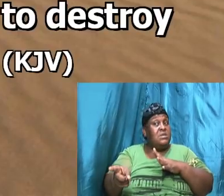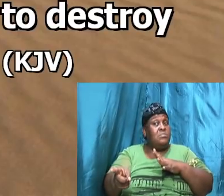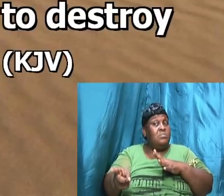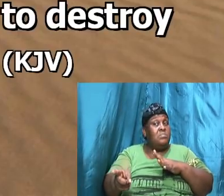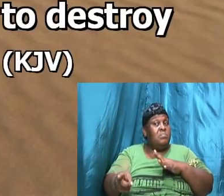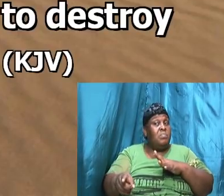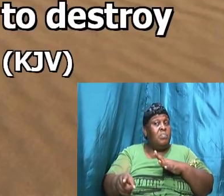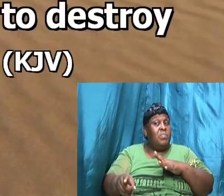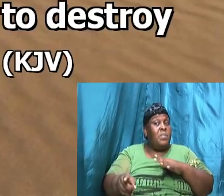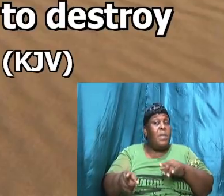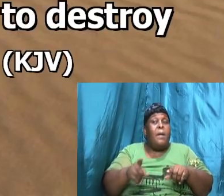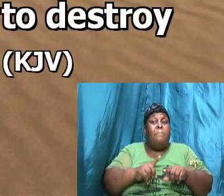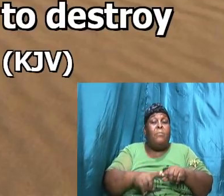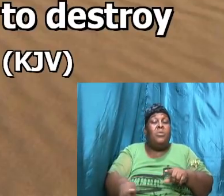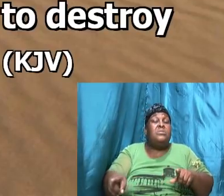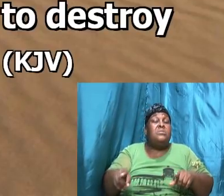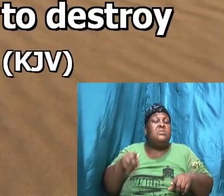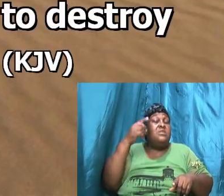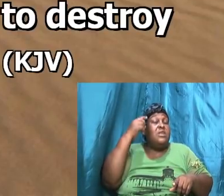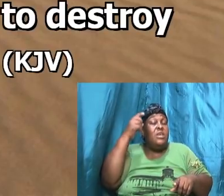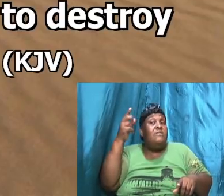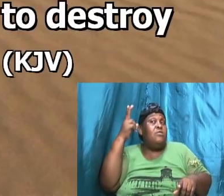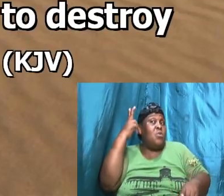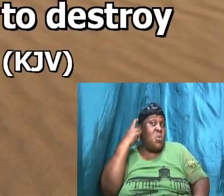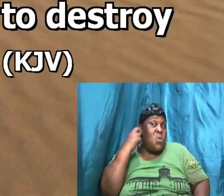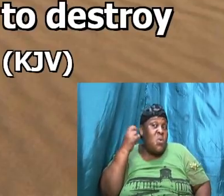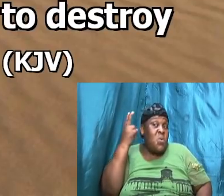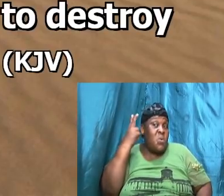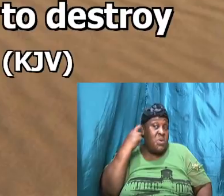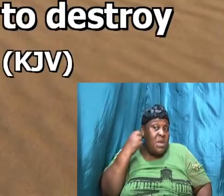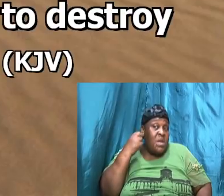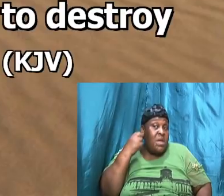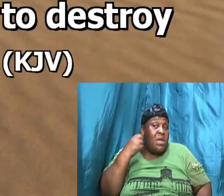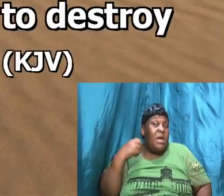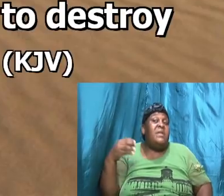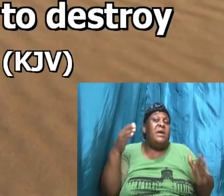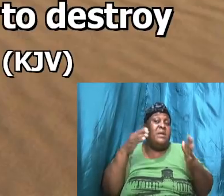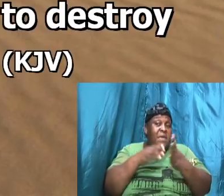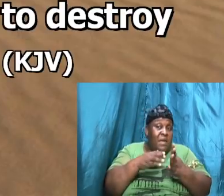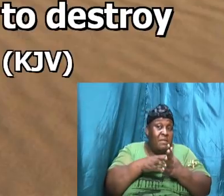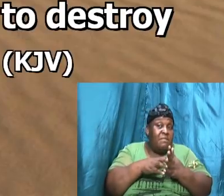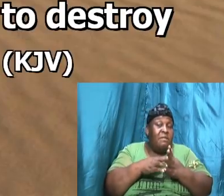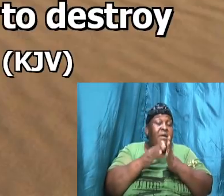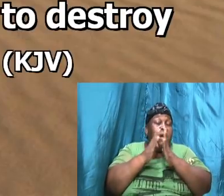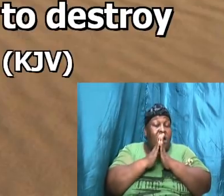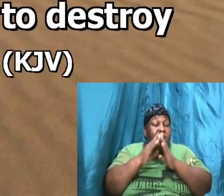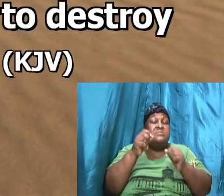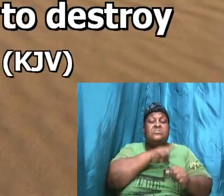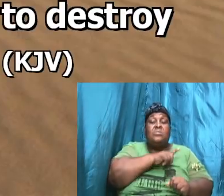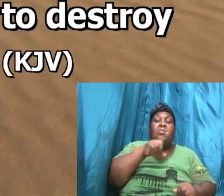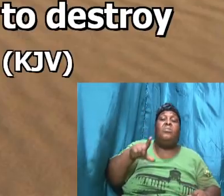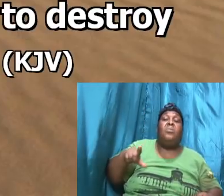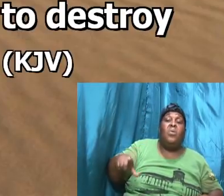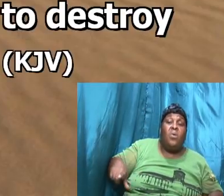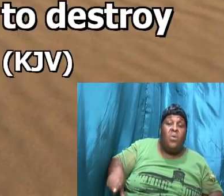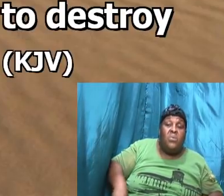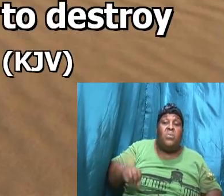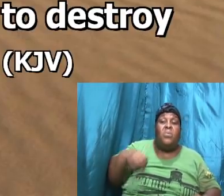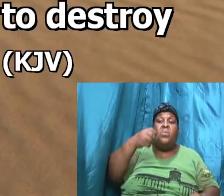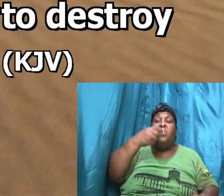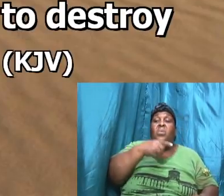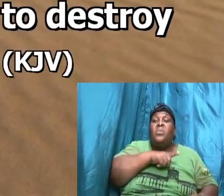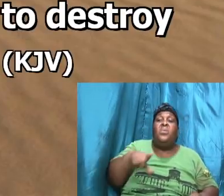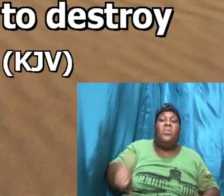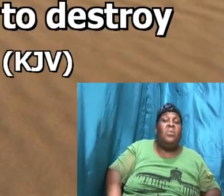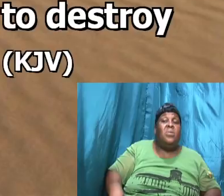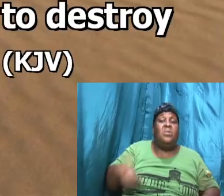but David heard it and he again inquired of the Lord then said David oh Lord God